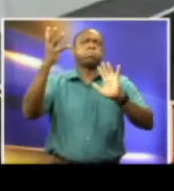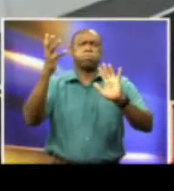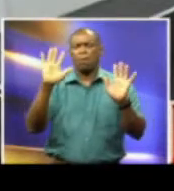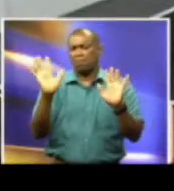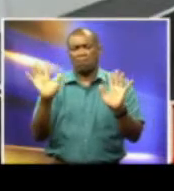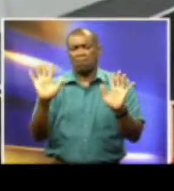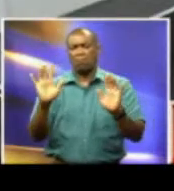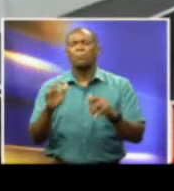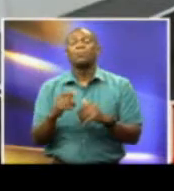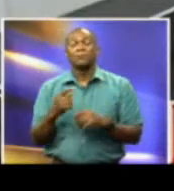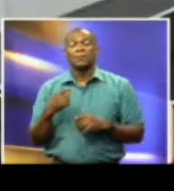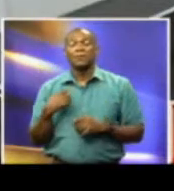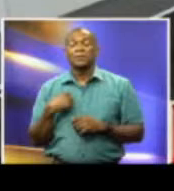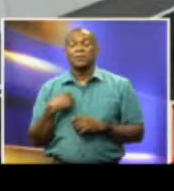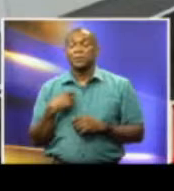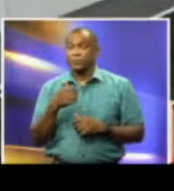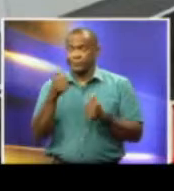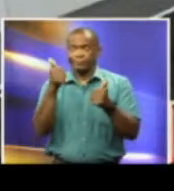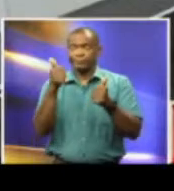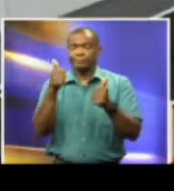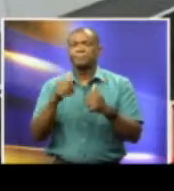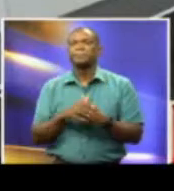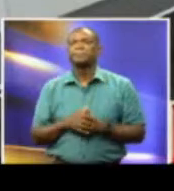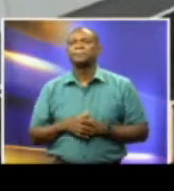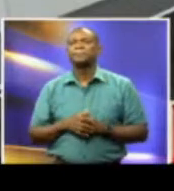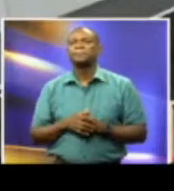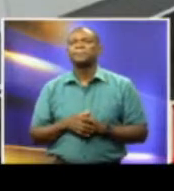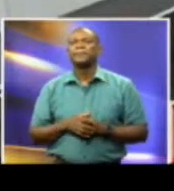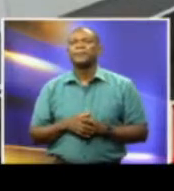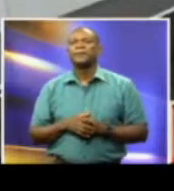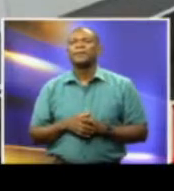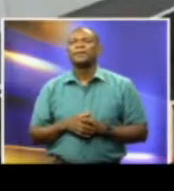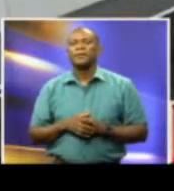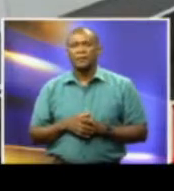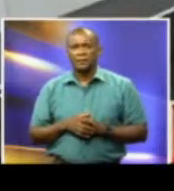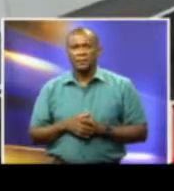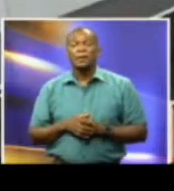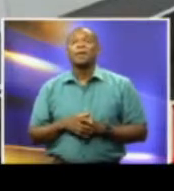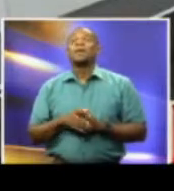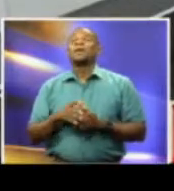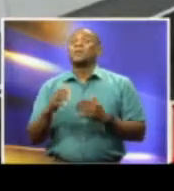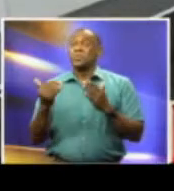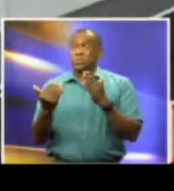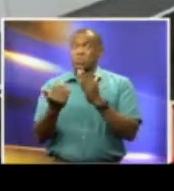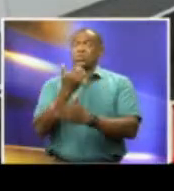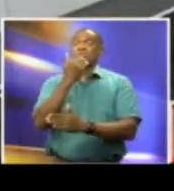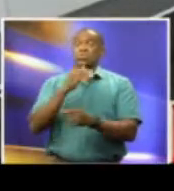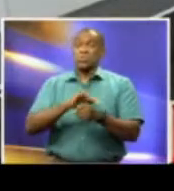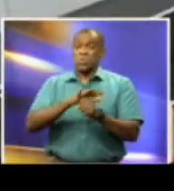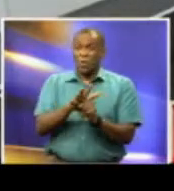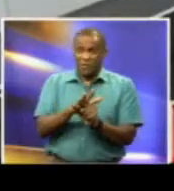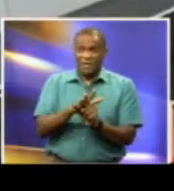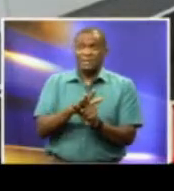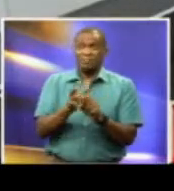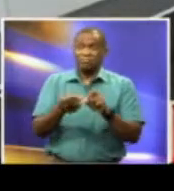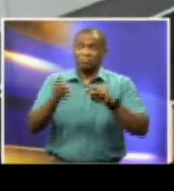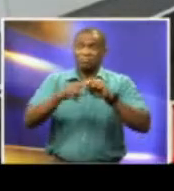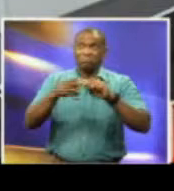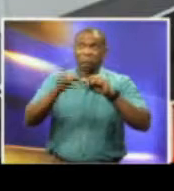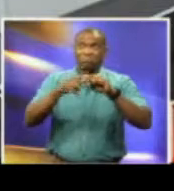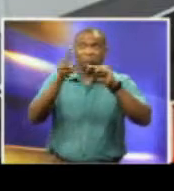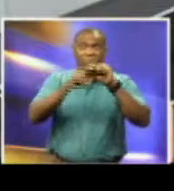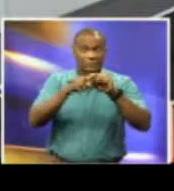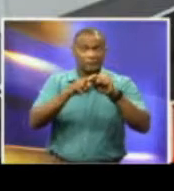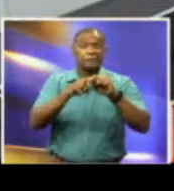Preparations were underway as this country is experiencing a rise in new local COVID-19 cases, as the government continues to